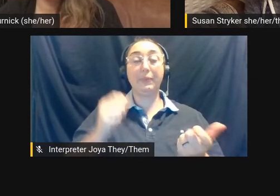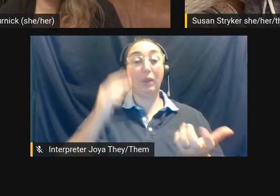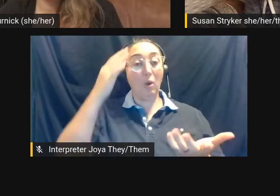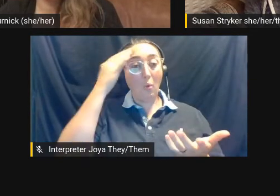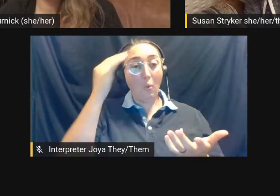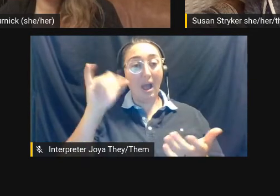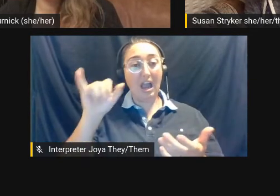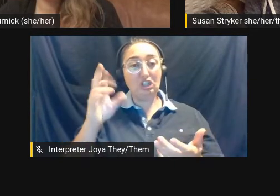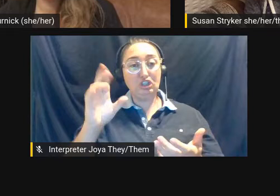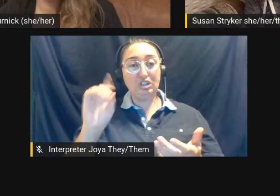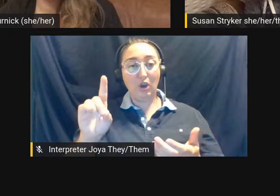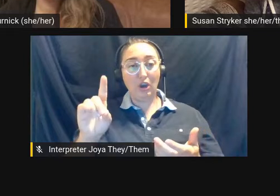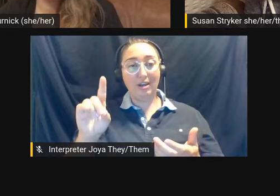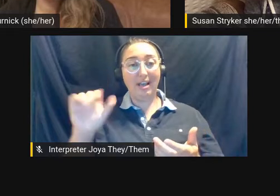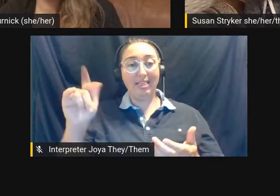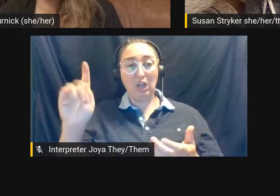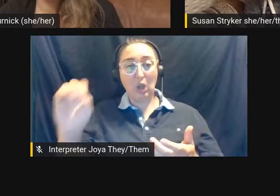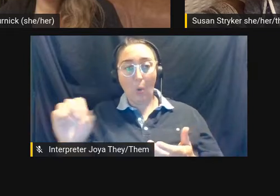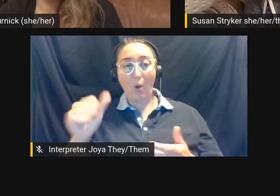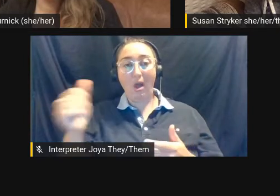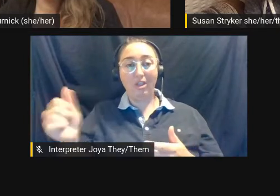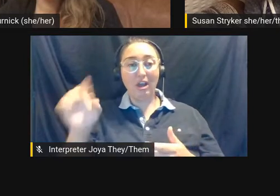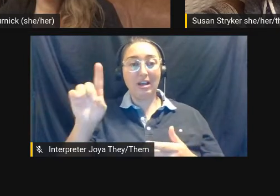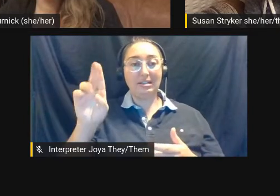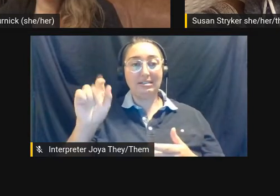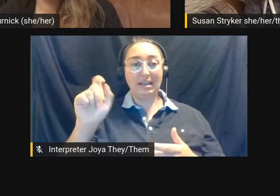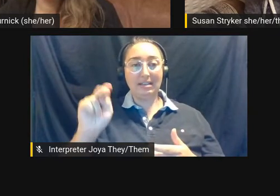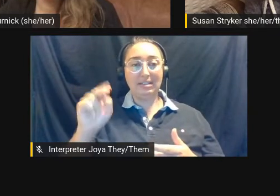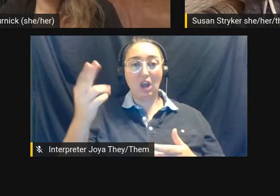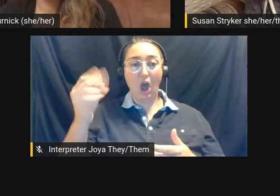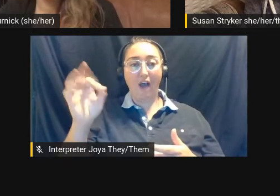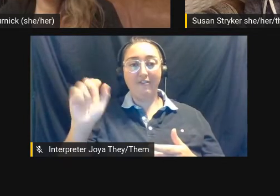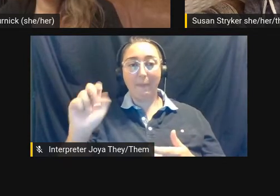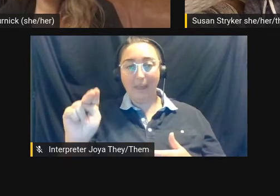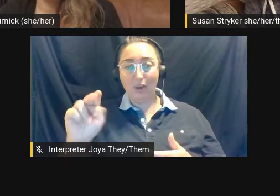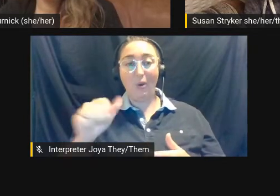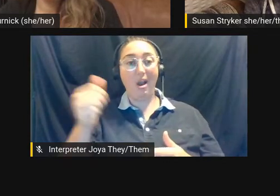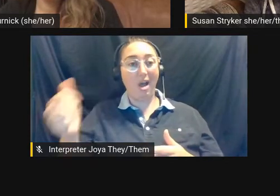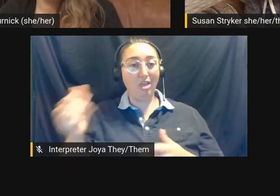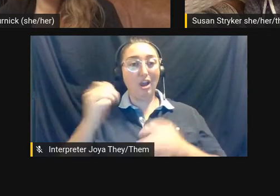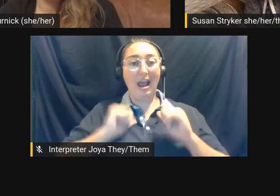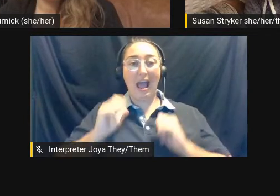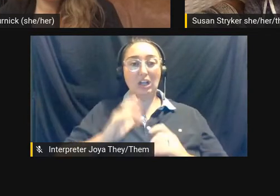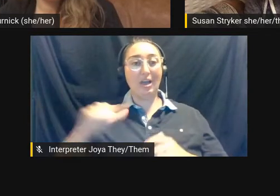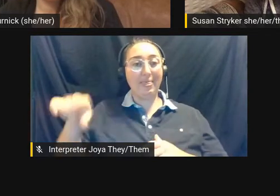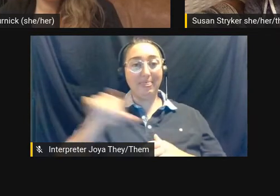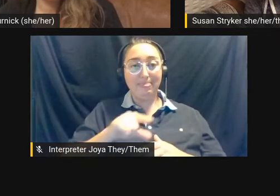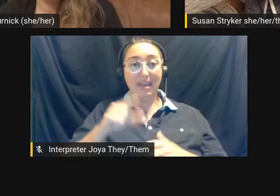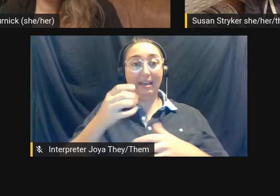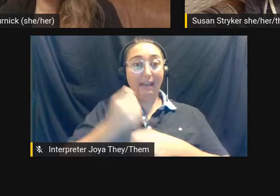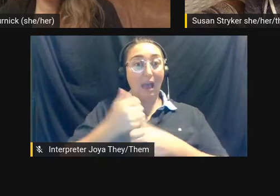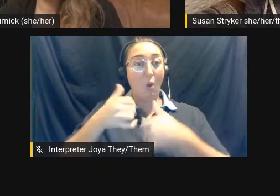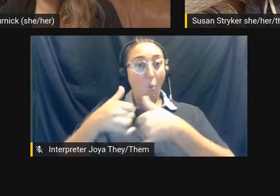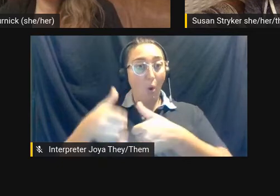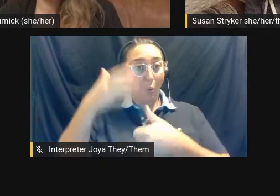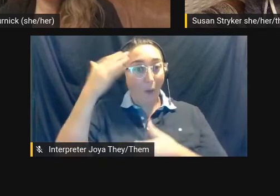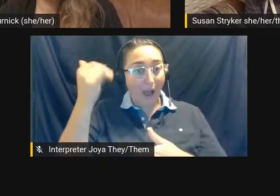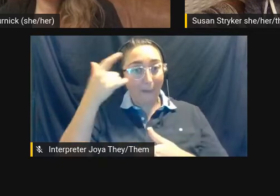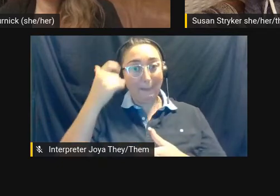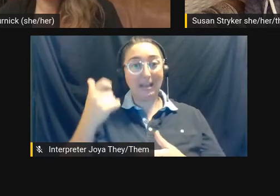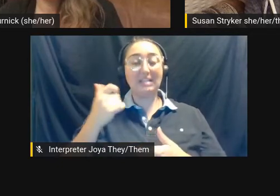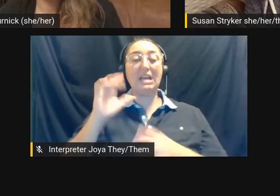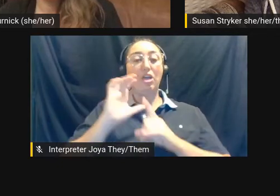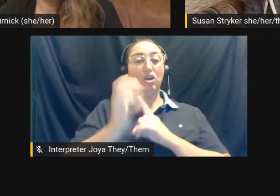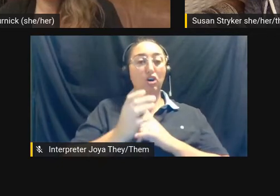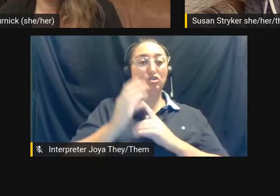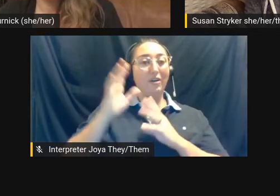Jared Leto or, or Dustin Hoffman or Eddie Redmayne gets nominated? Because it's what people at some level, the cultural fantasy